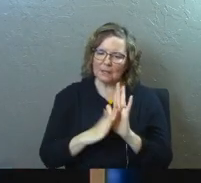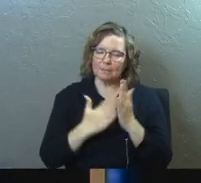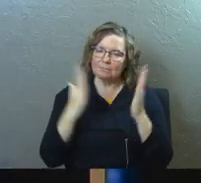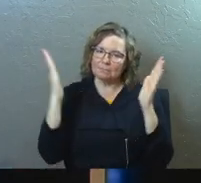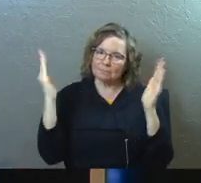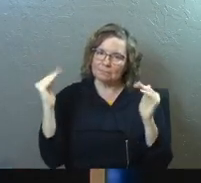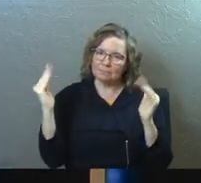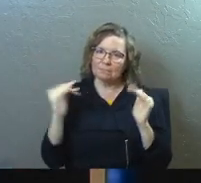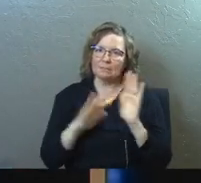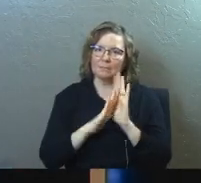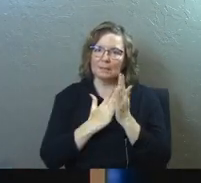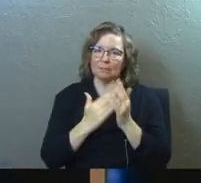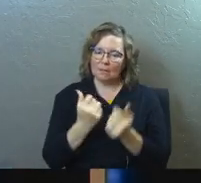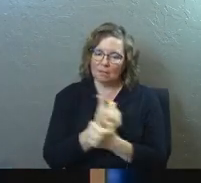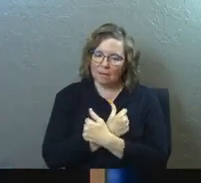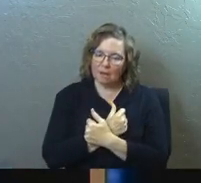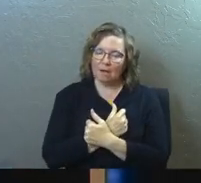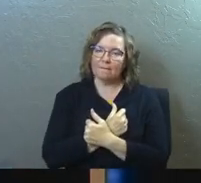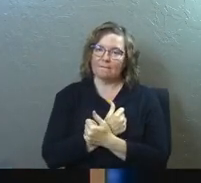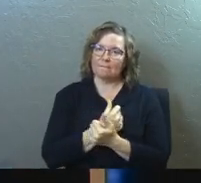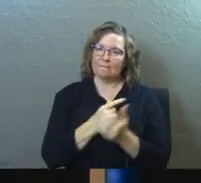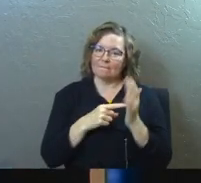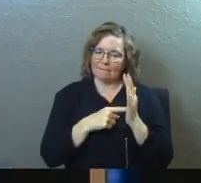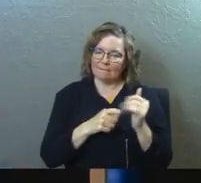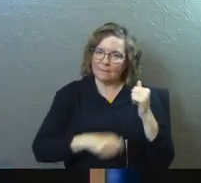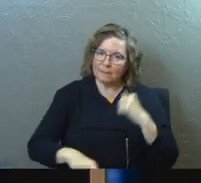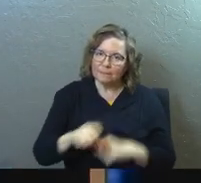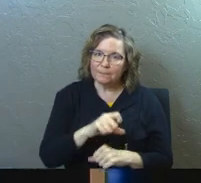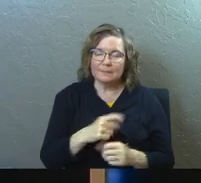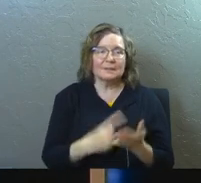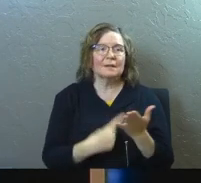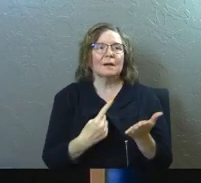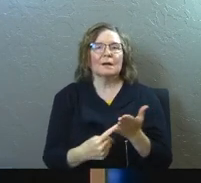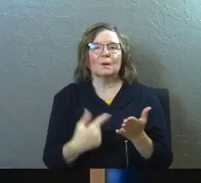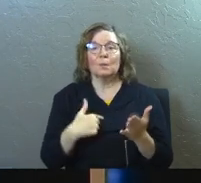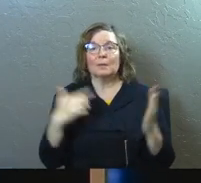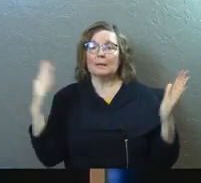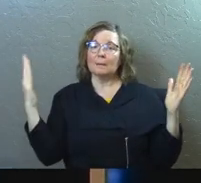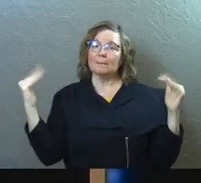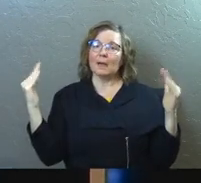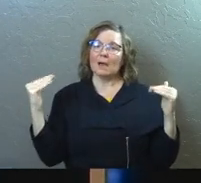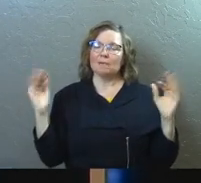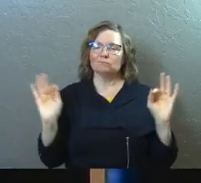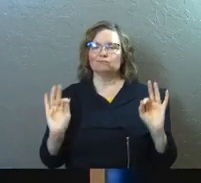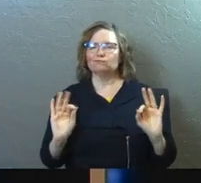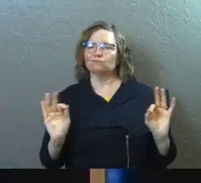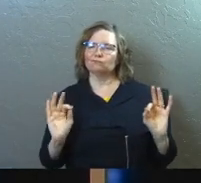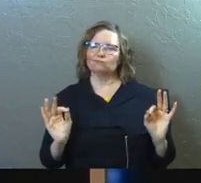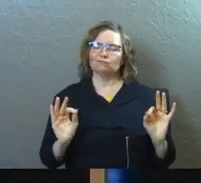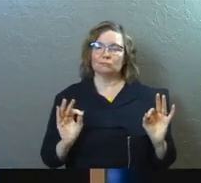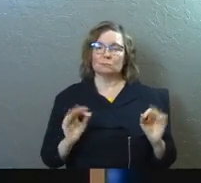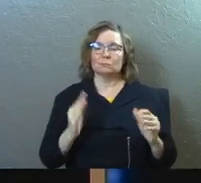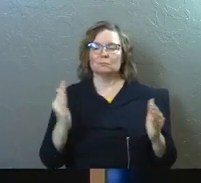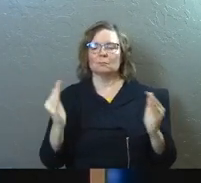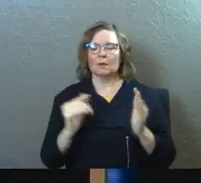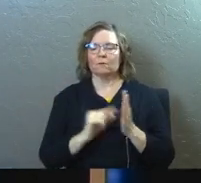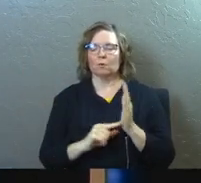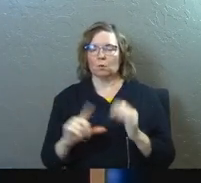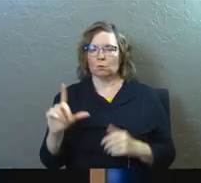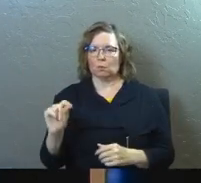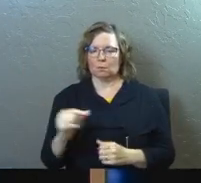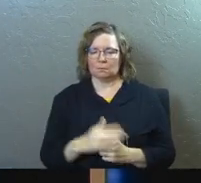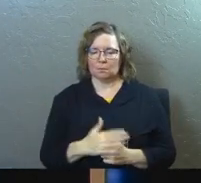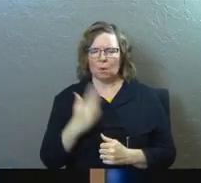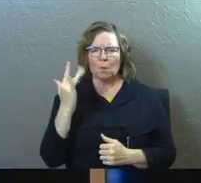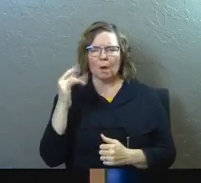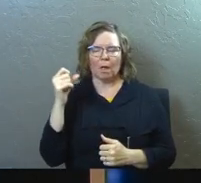expectation and biblical love to each other. Sometimes we just, we expect small things. Verse 20. Why should